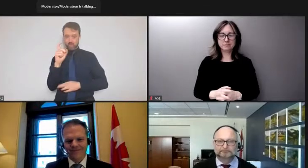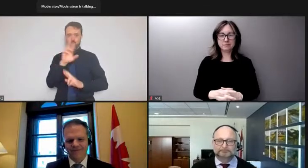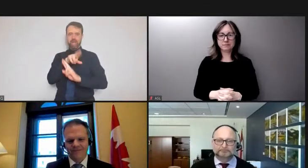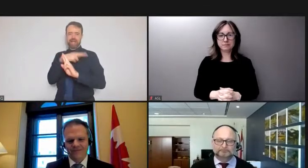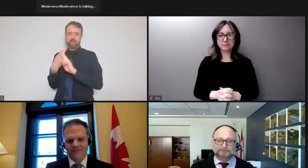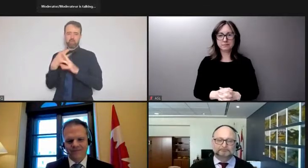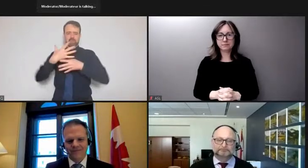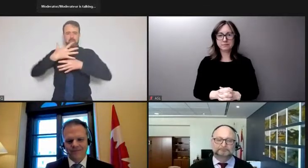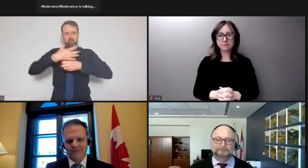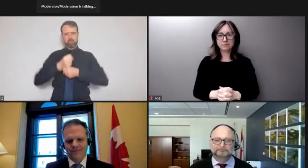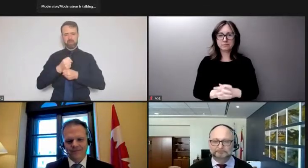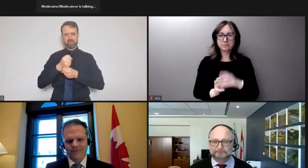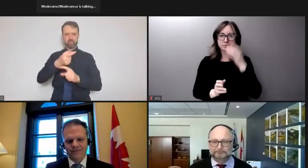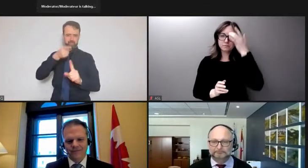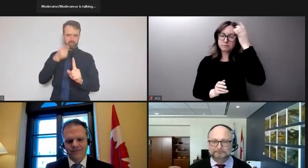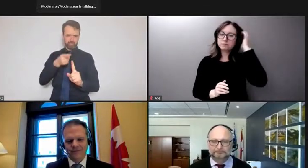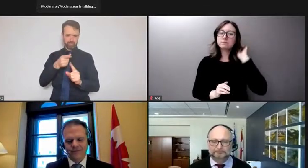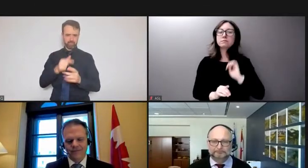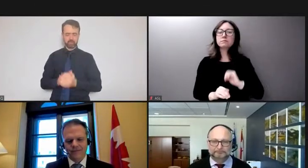radio canada